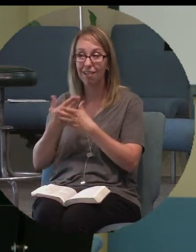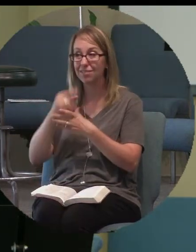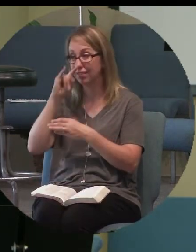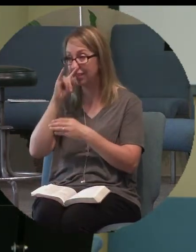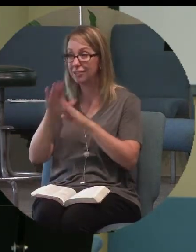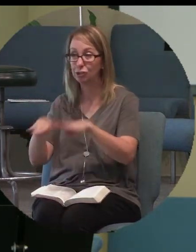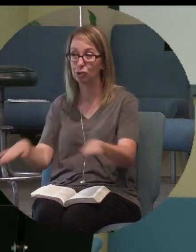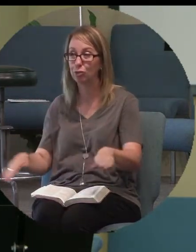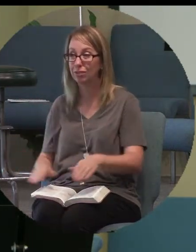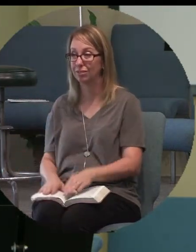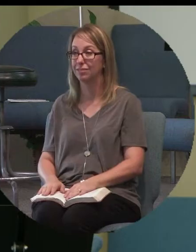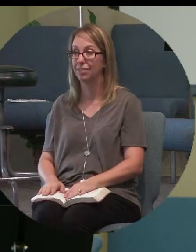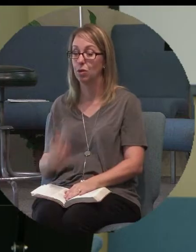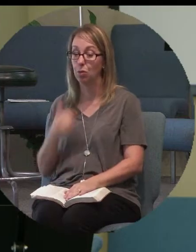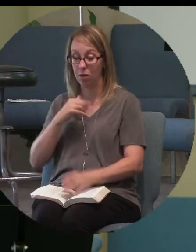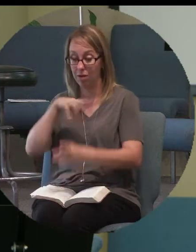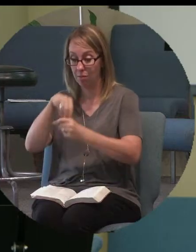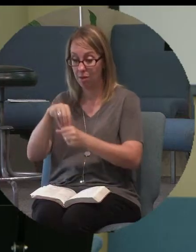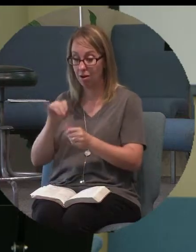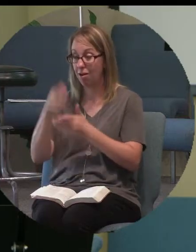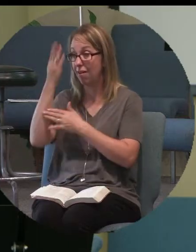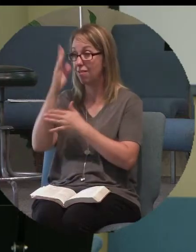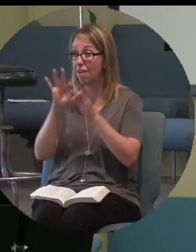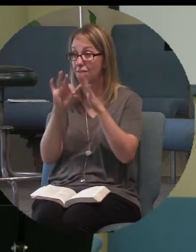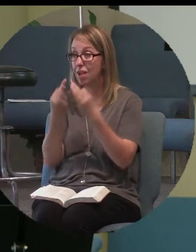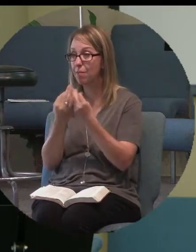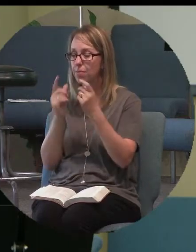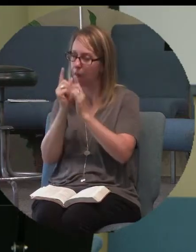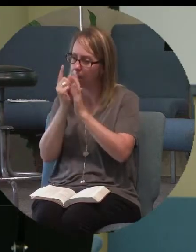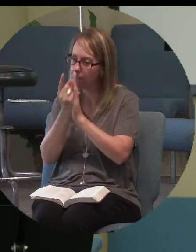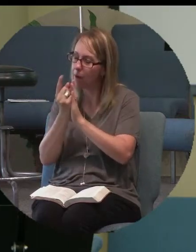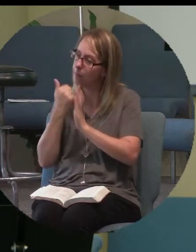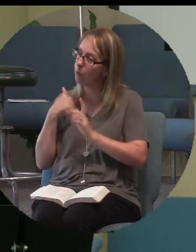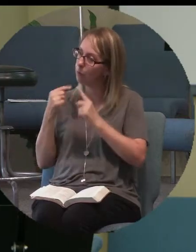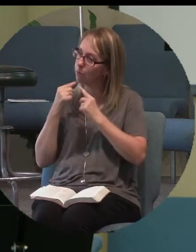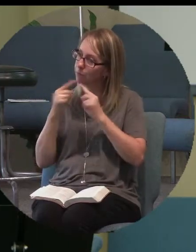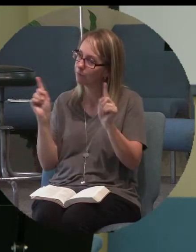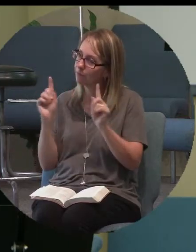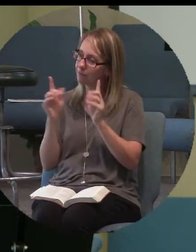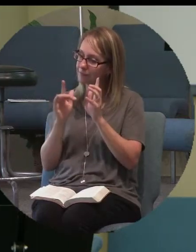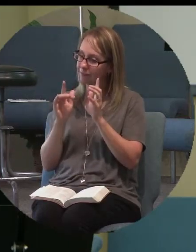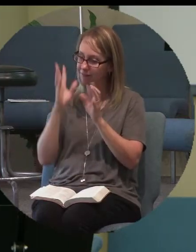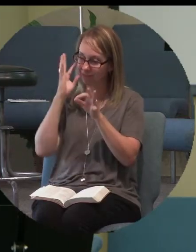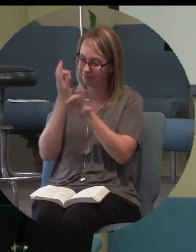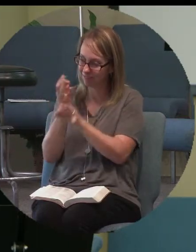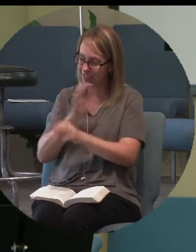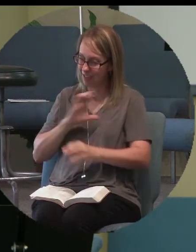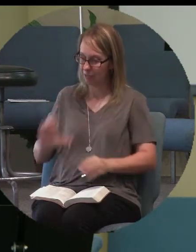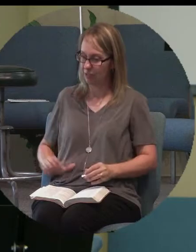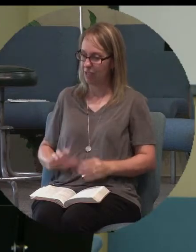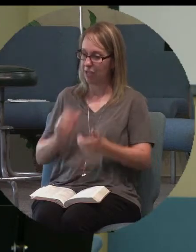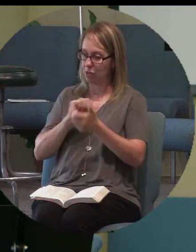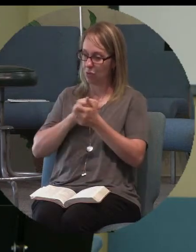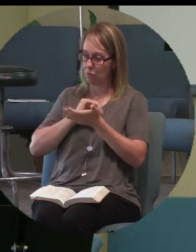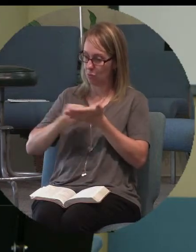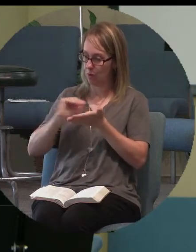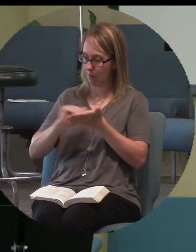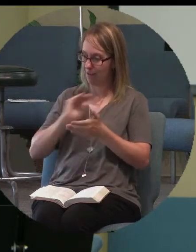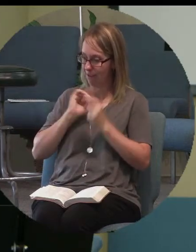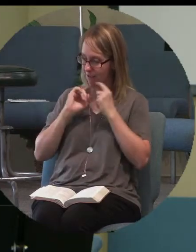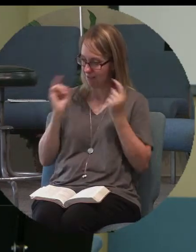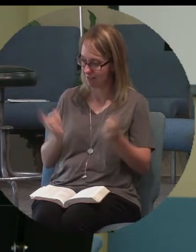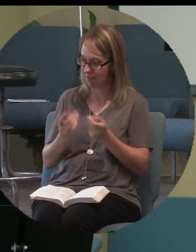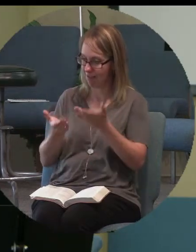children. We're part of God's family. The moment we profess faith in Christ and repent of our sins and ask him to